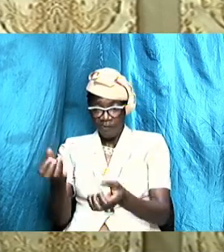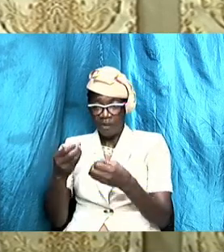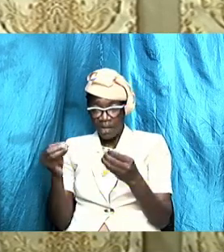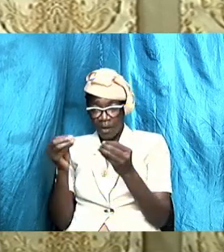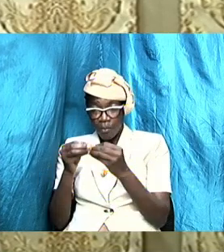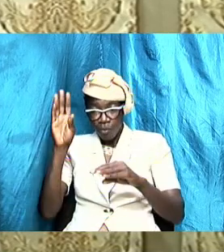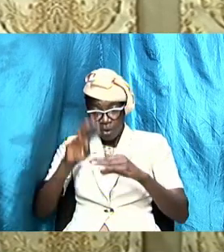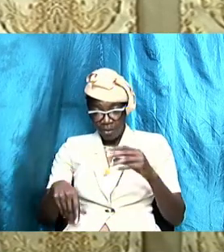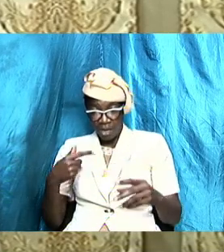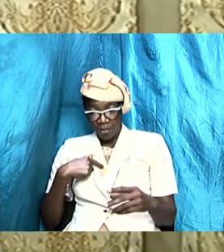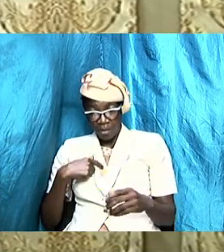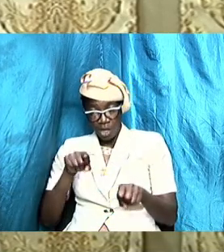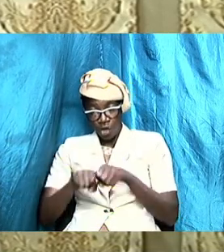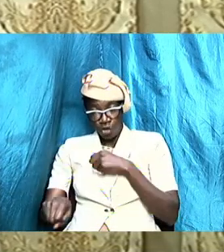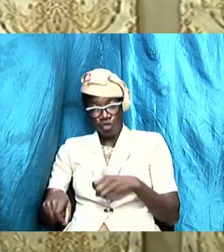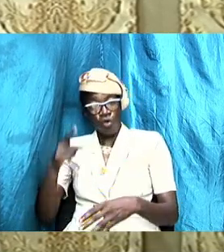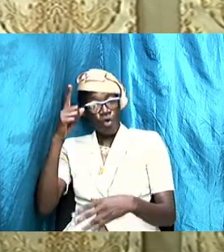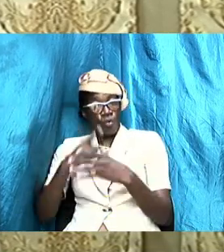you are the man